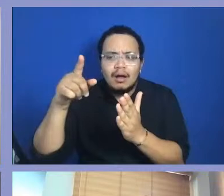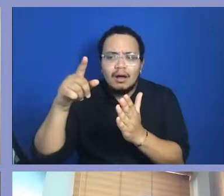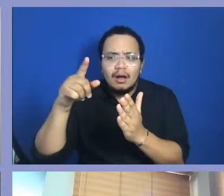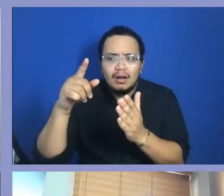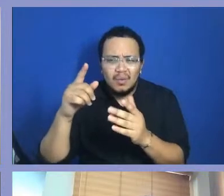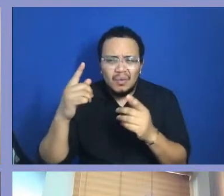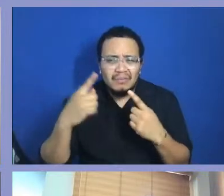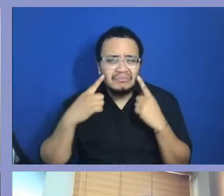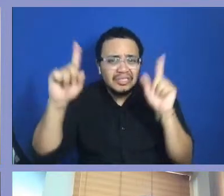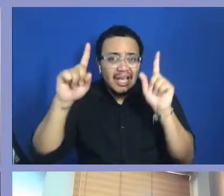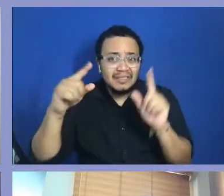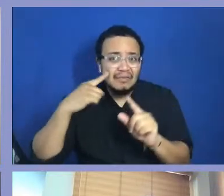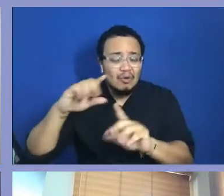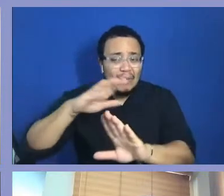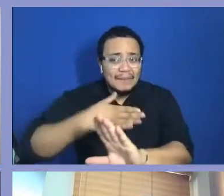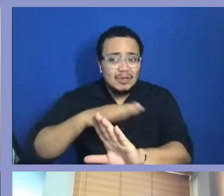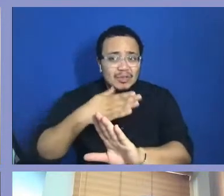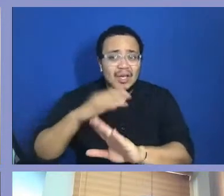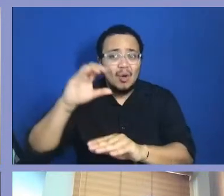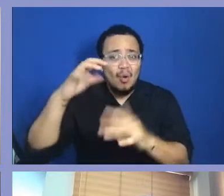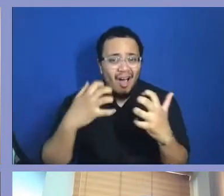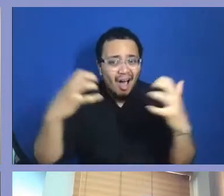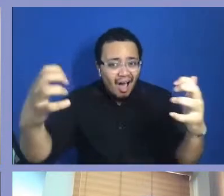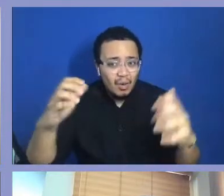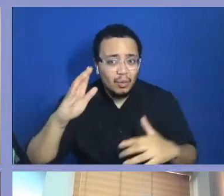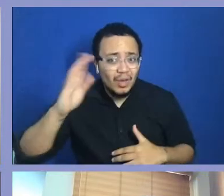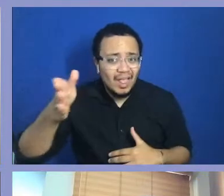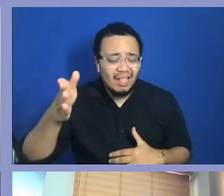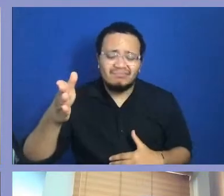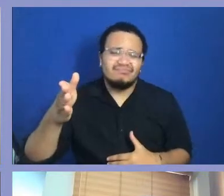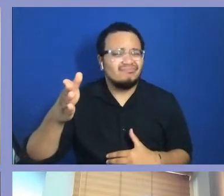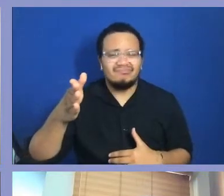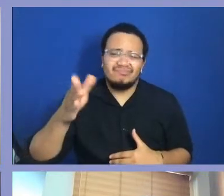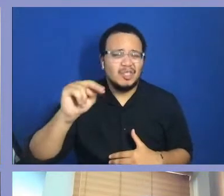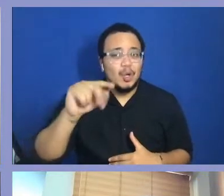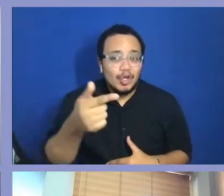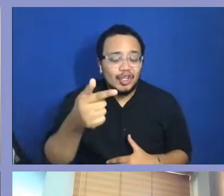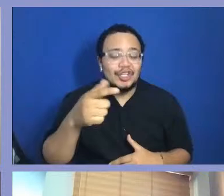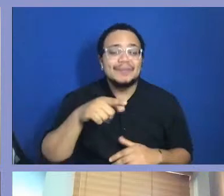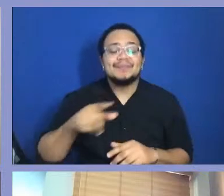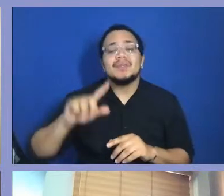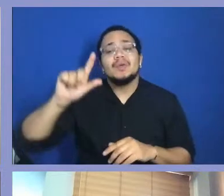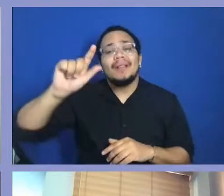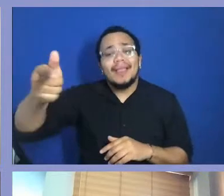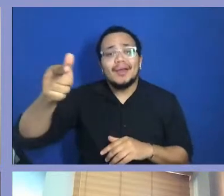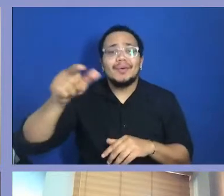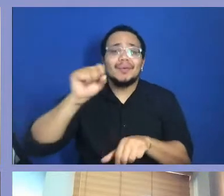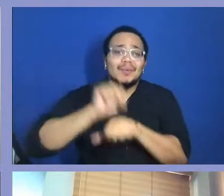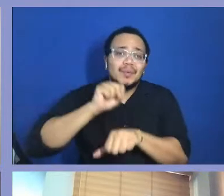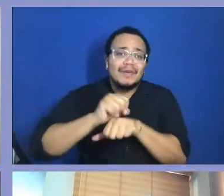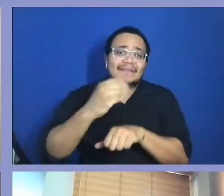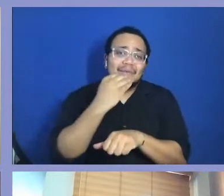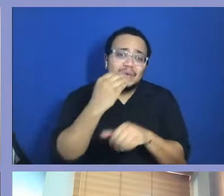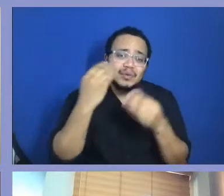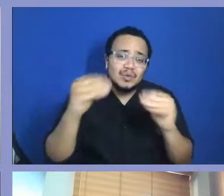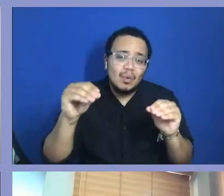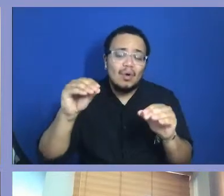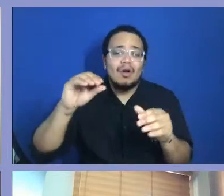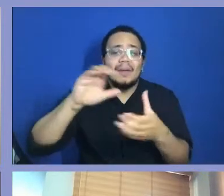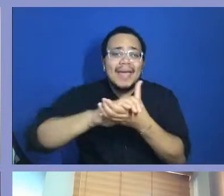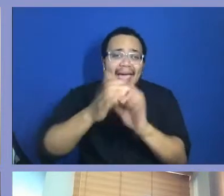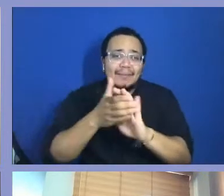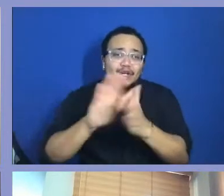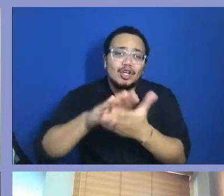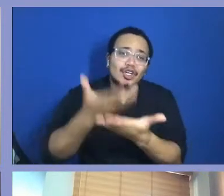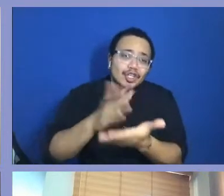do. Meanwhile, I'm making money on campus, grilling hamburgers. I go to the darkroom one day with my boyfriend, and he's making pictures.